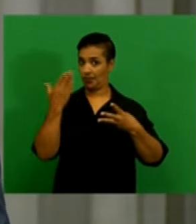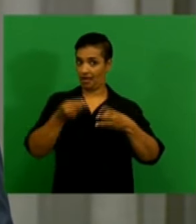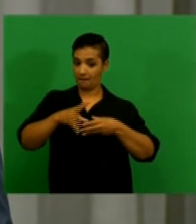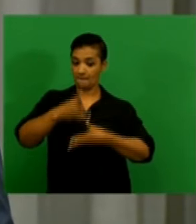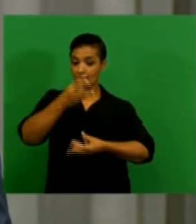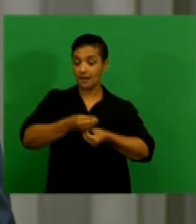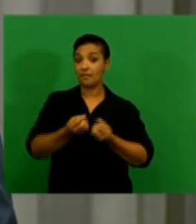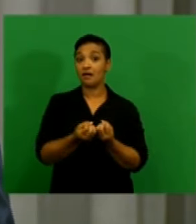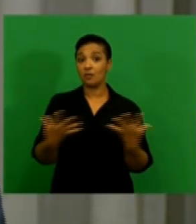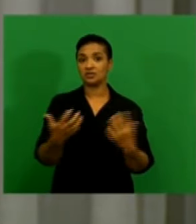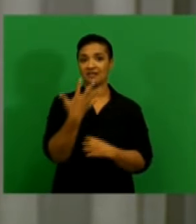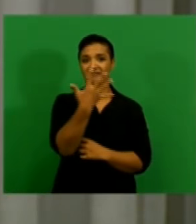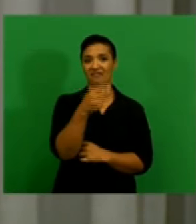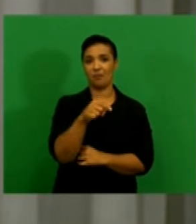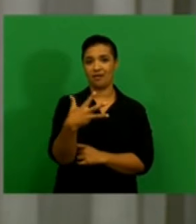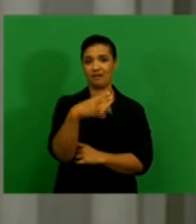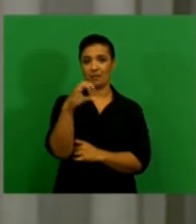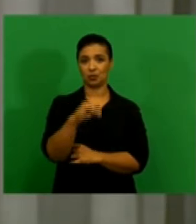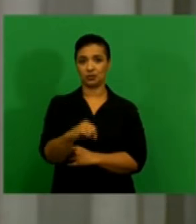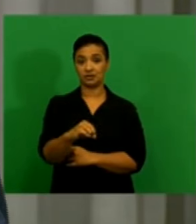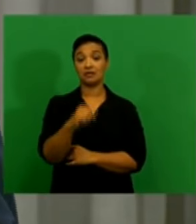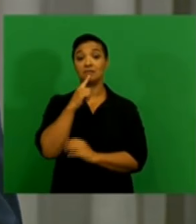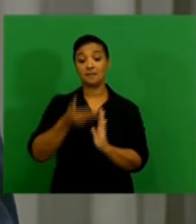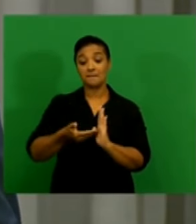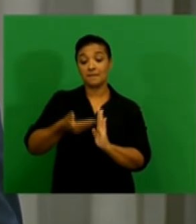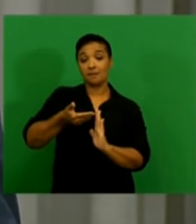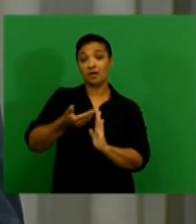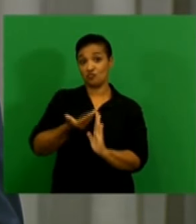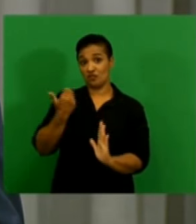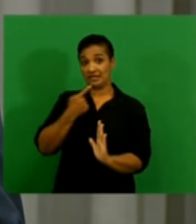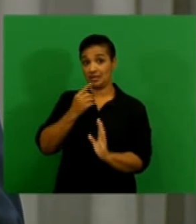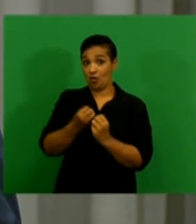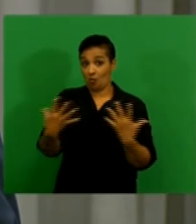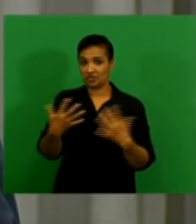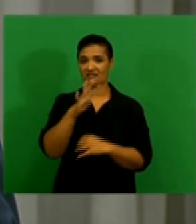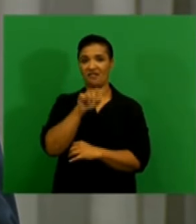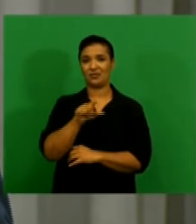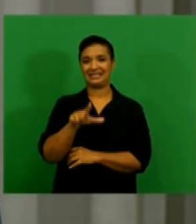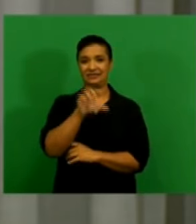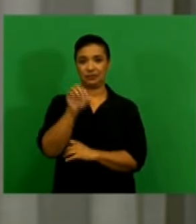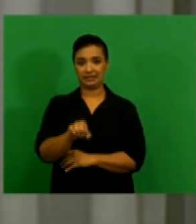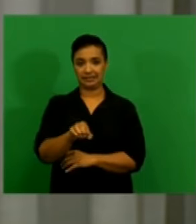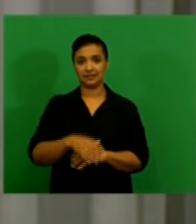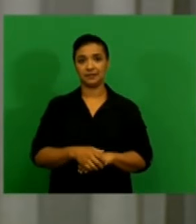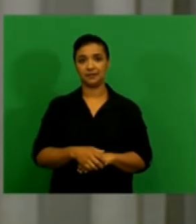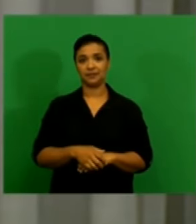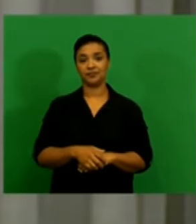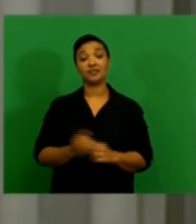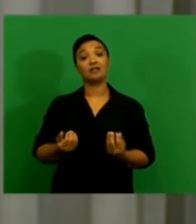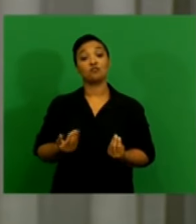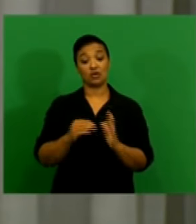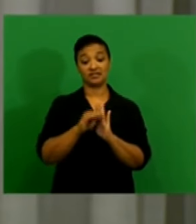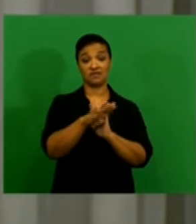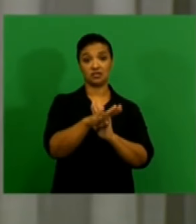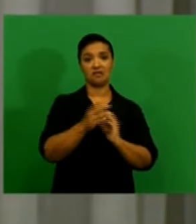5.9% up from 5.7%. Producers price inflation for final